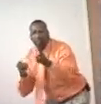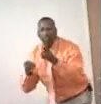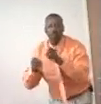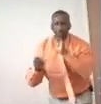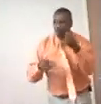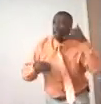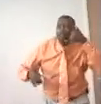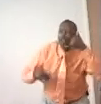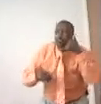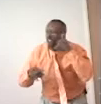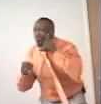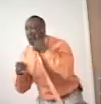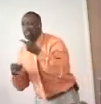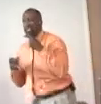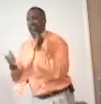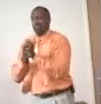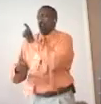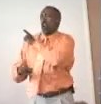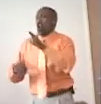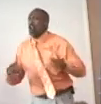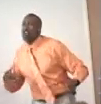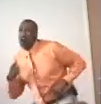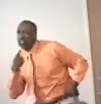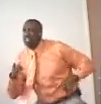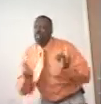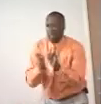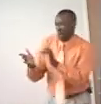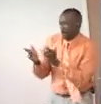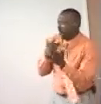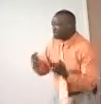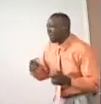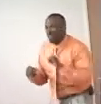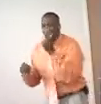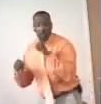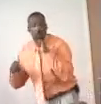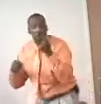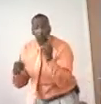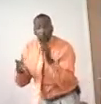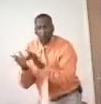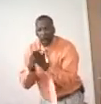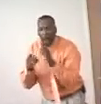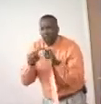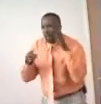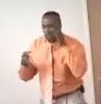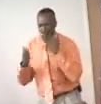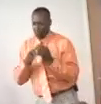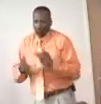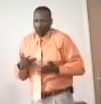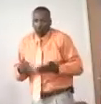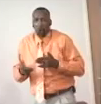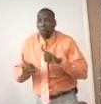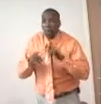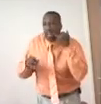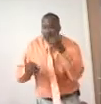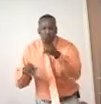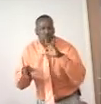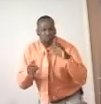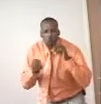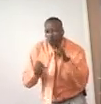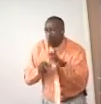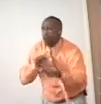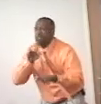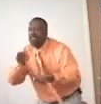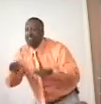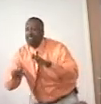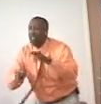you over the telephone saying the Lord said the Bible. Some of it ain't the Bible, but say, you know, it sounds good. Anyway, if you